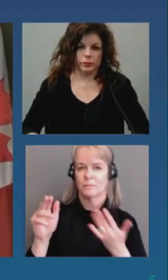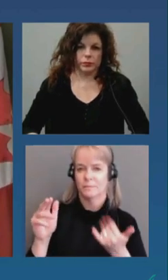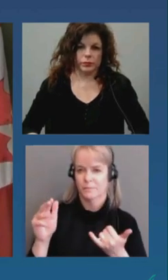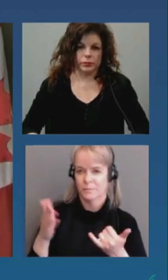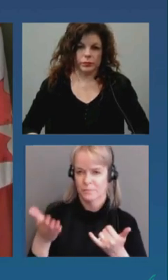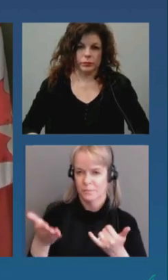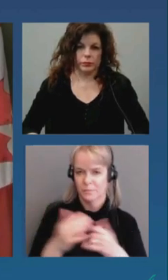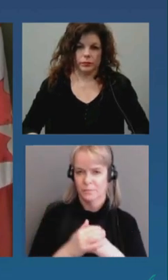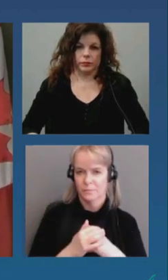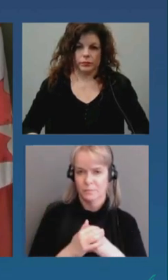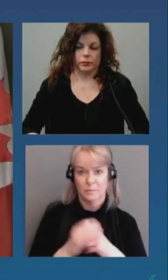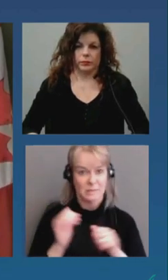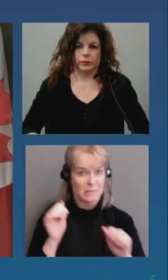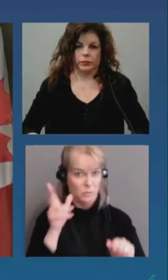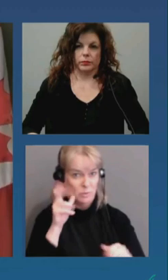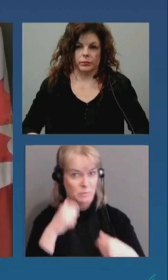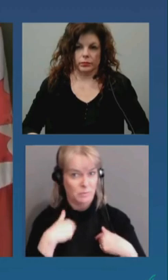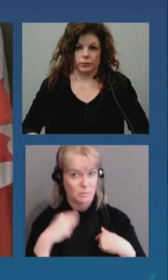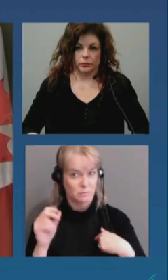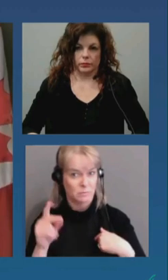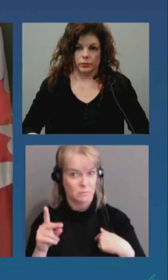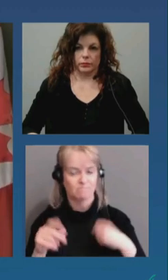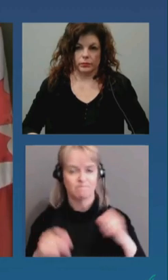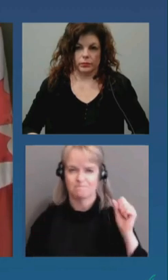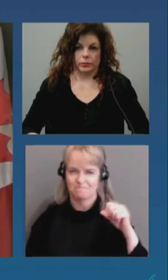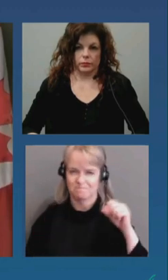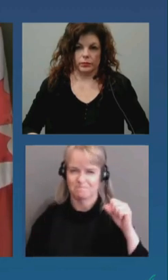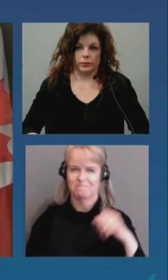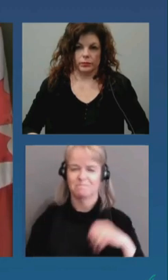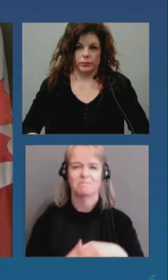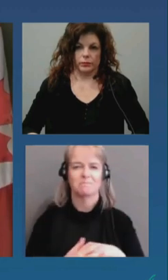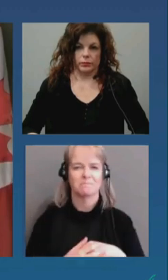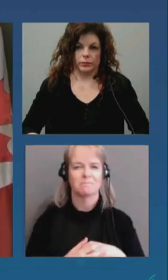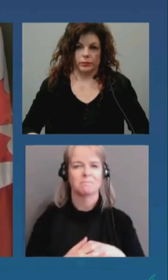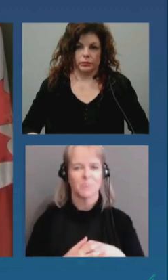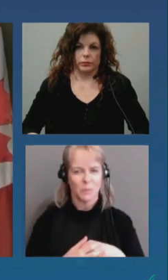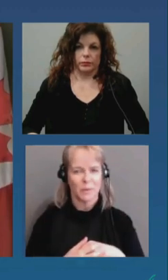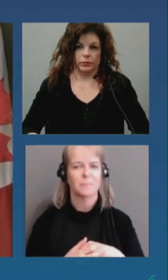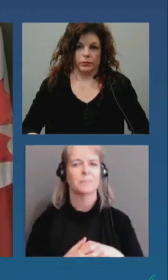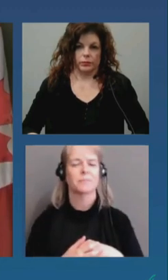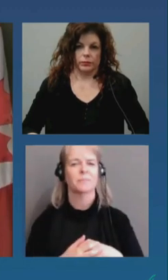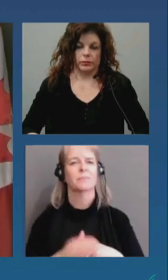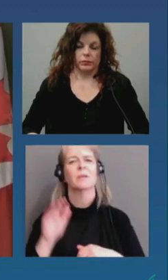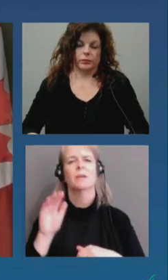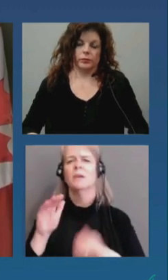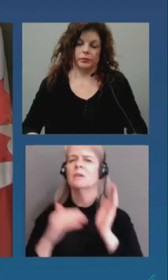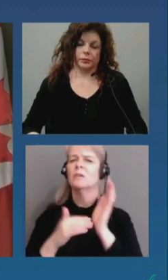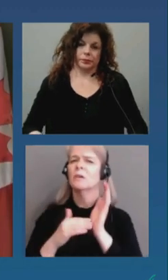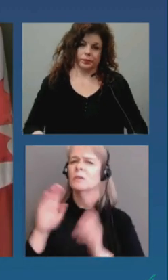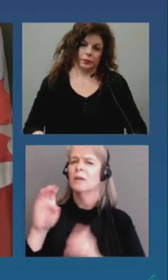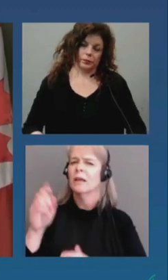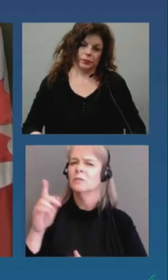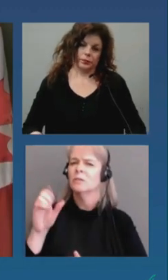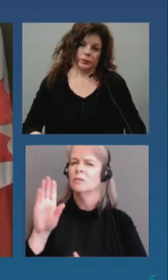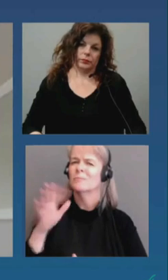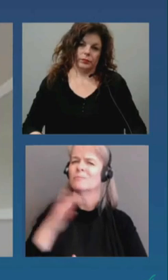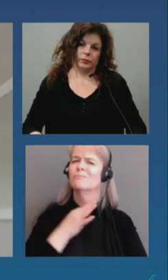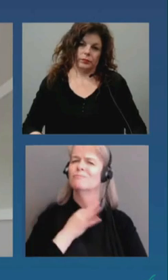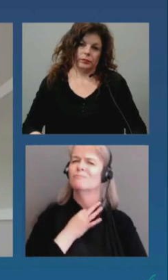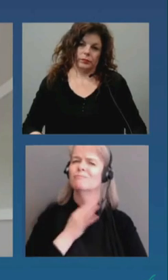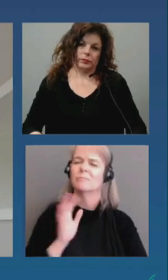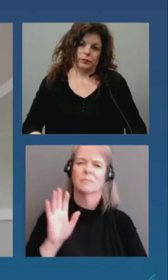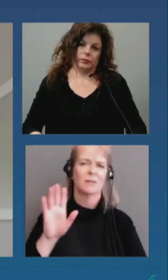hello can you hear me yes we can good stuff um dr etches i'm curious to know your thoughts about the uh key